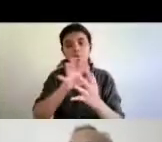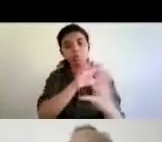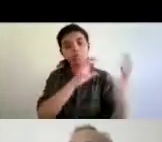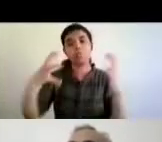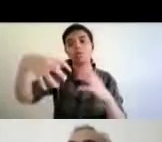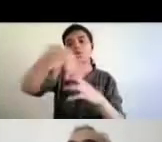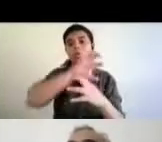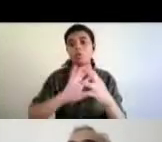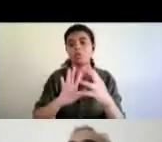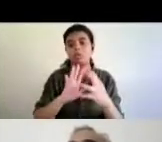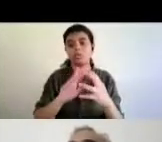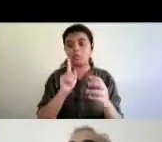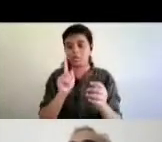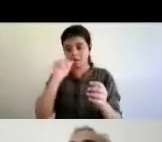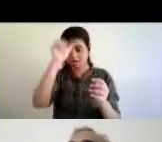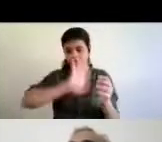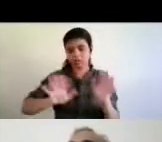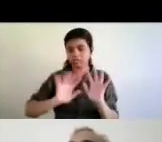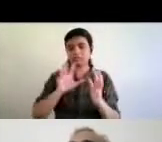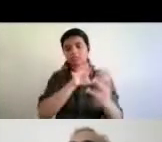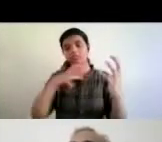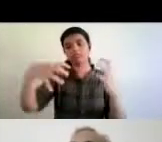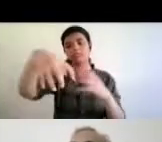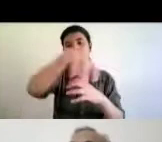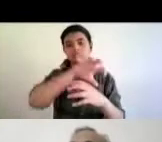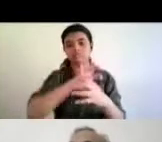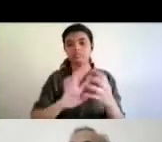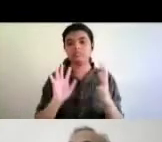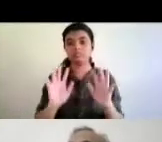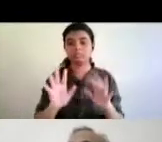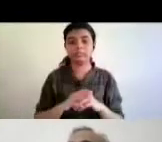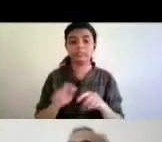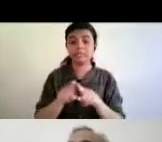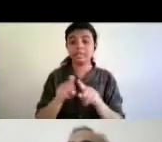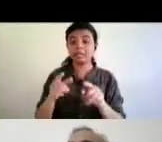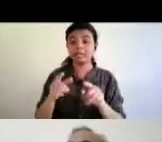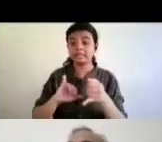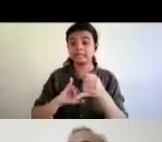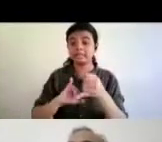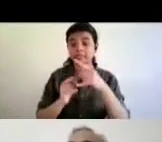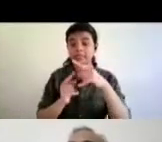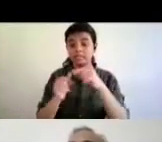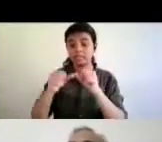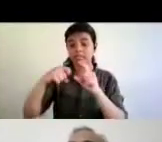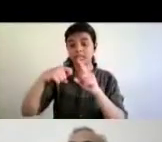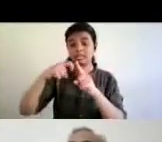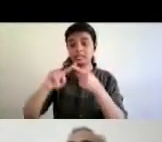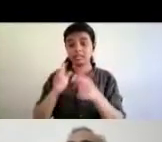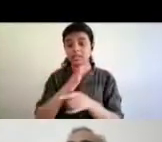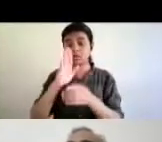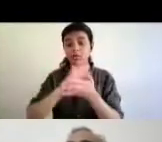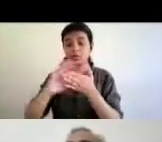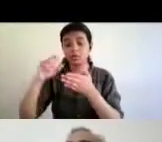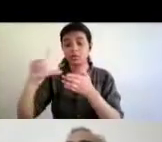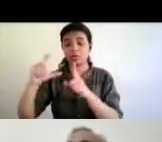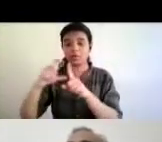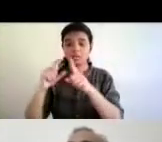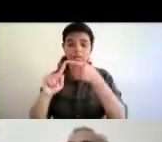and that is how this stakeholders platform was then transitioned to accessible books consortium